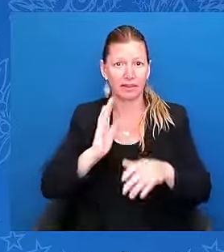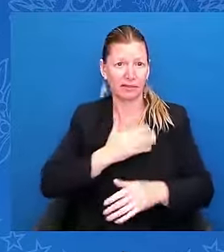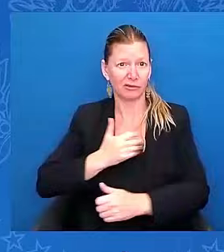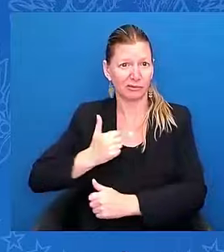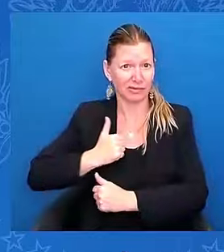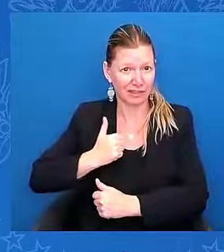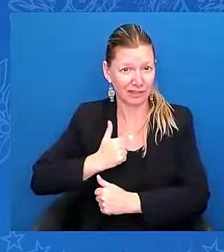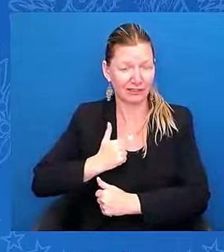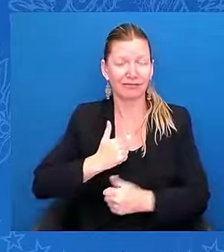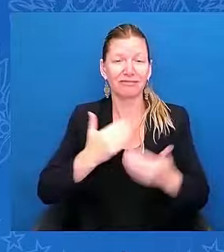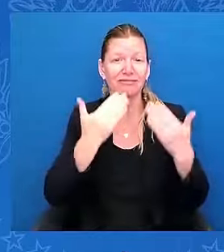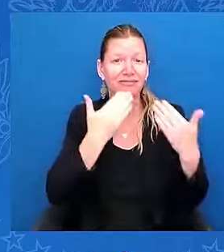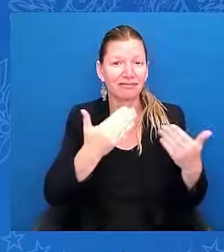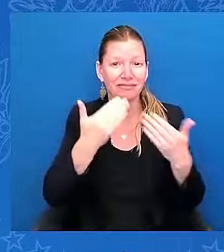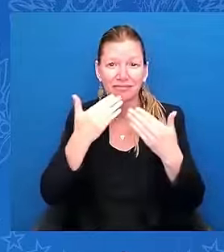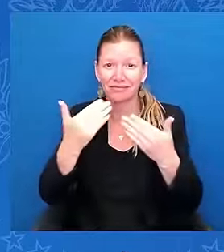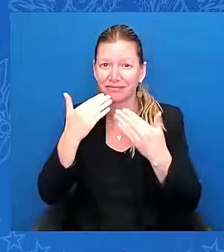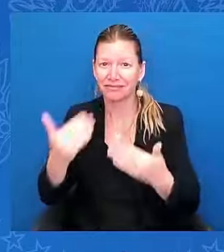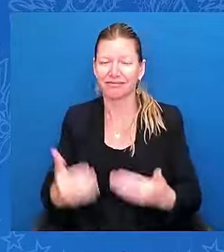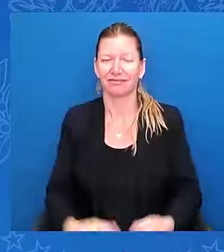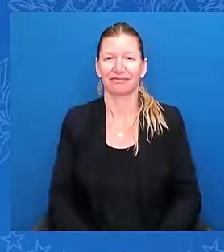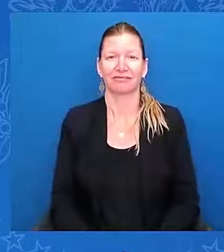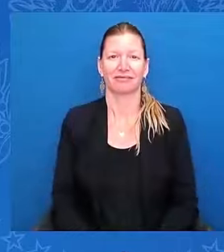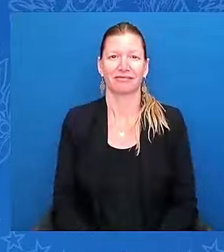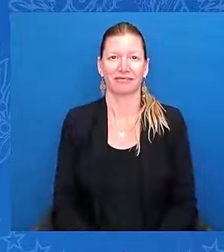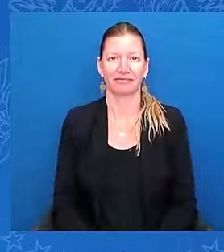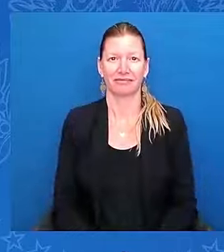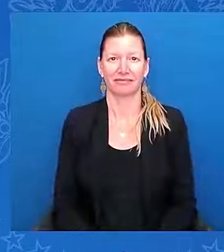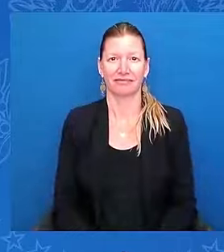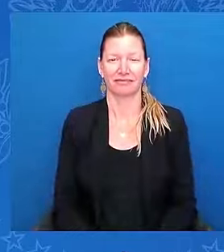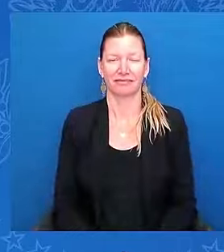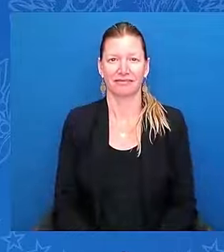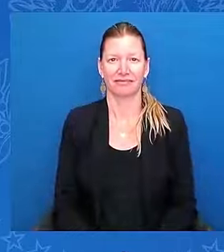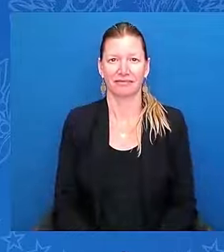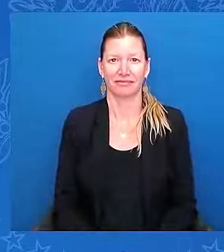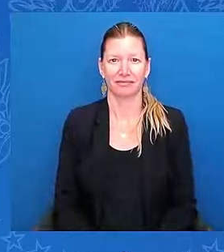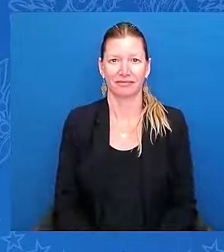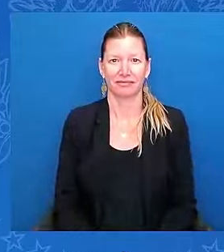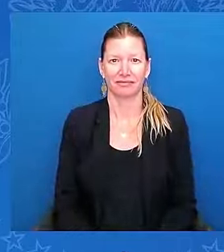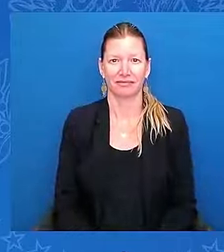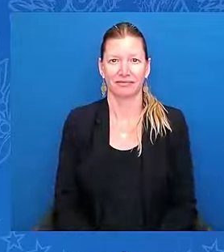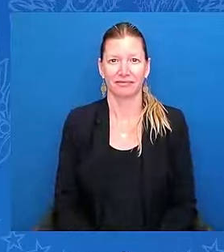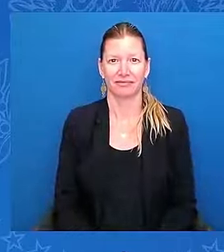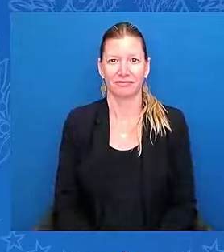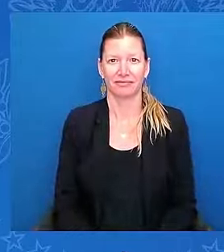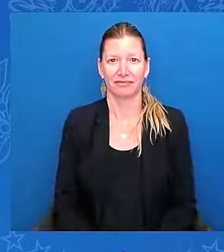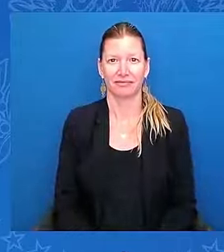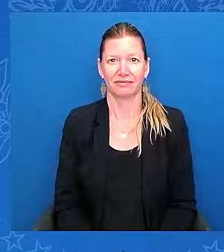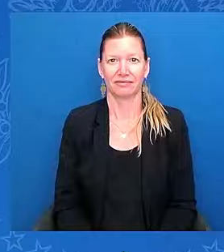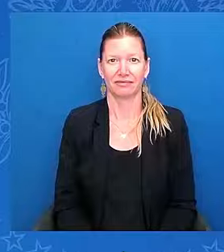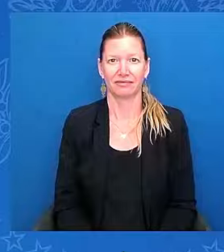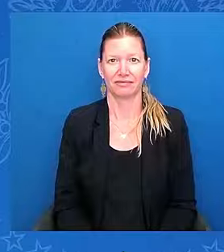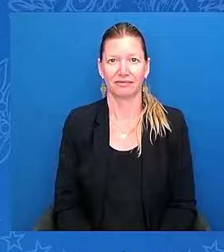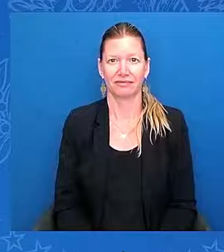Thank much. Again, You're all citizens here. Thank